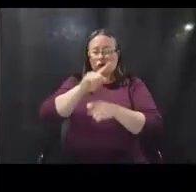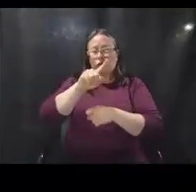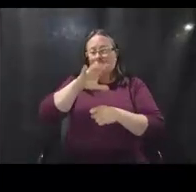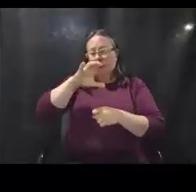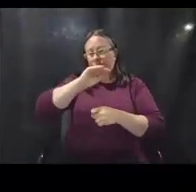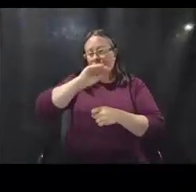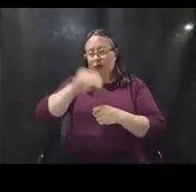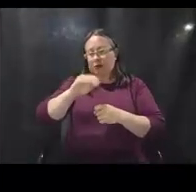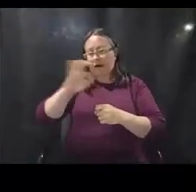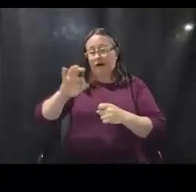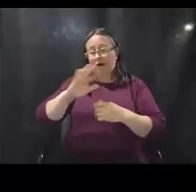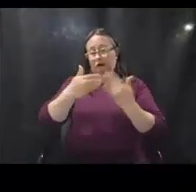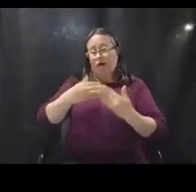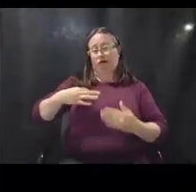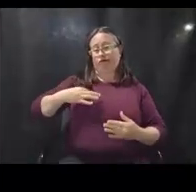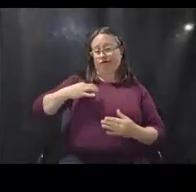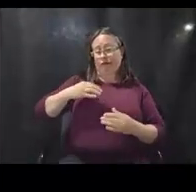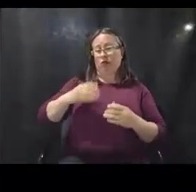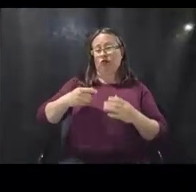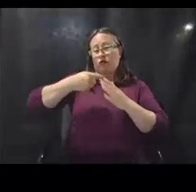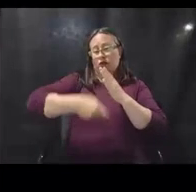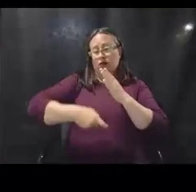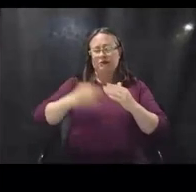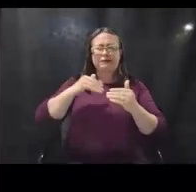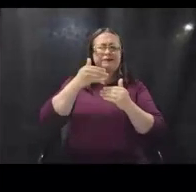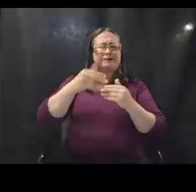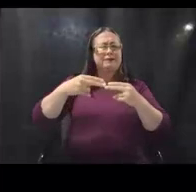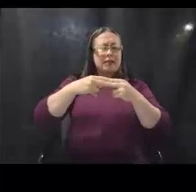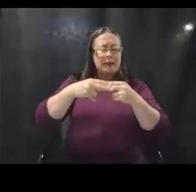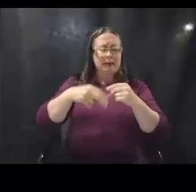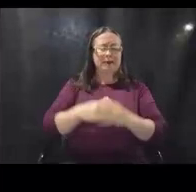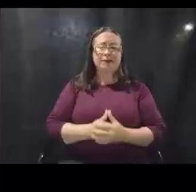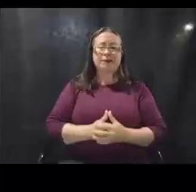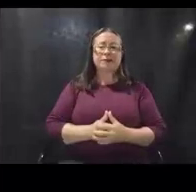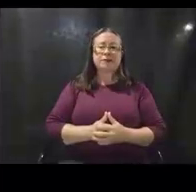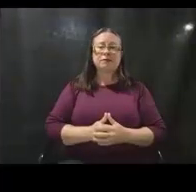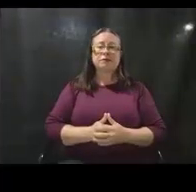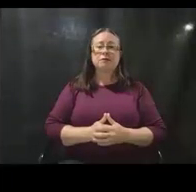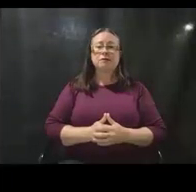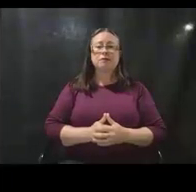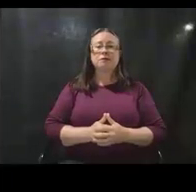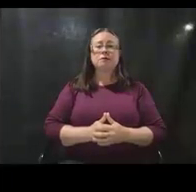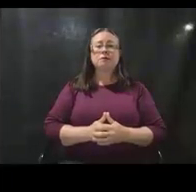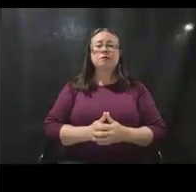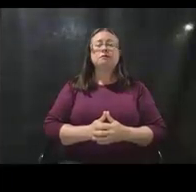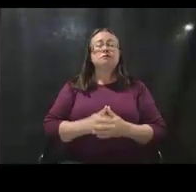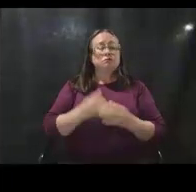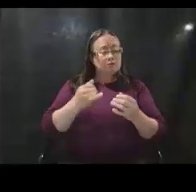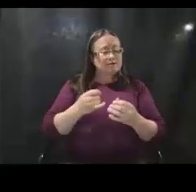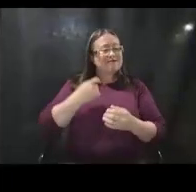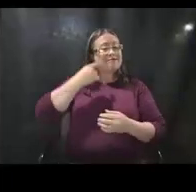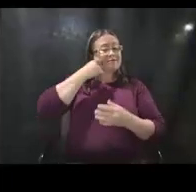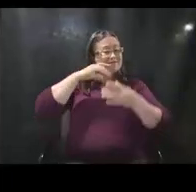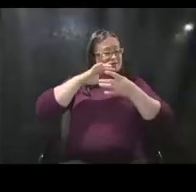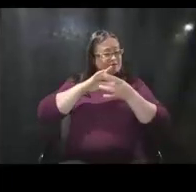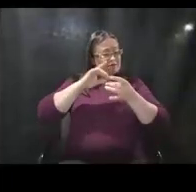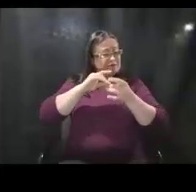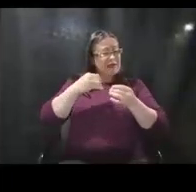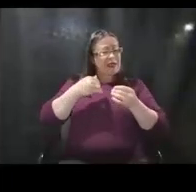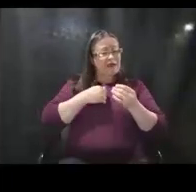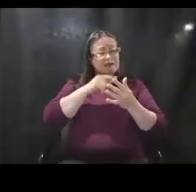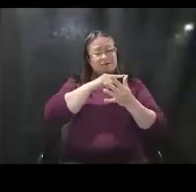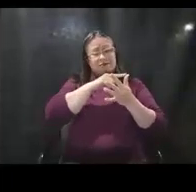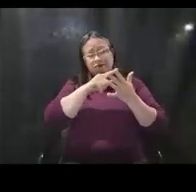eligible costs. Next slide. And then finally, as mentioned, there are a number of other